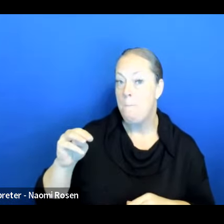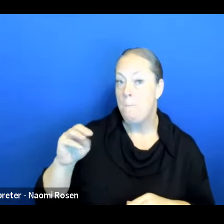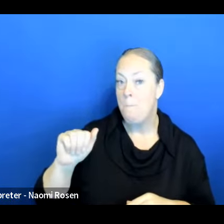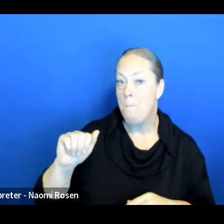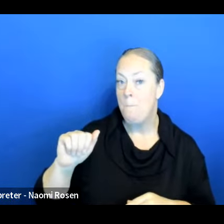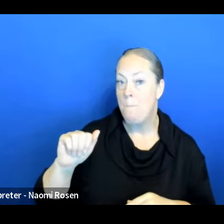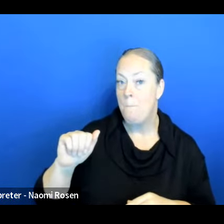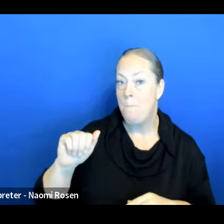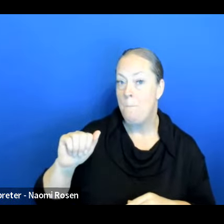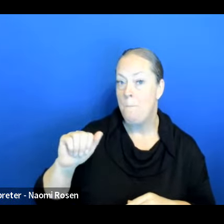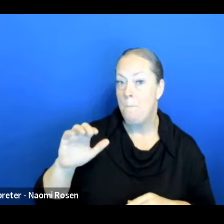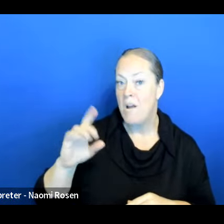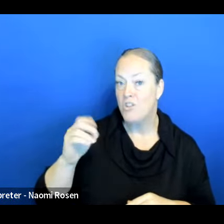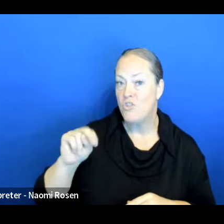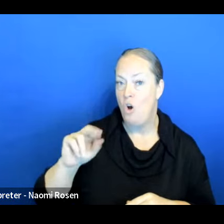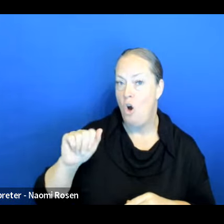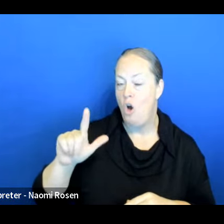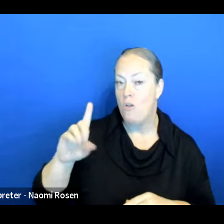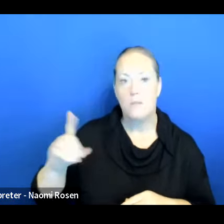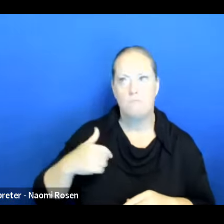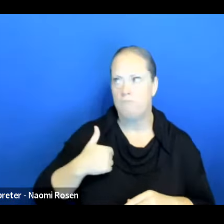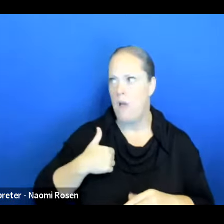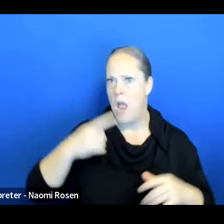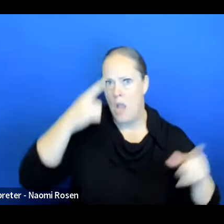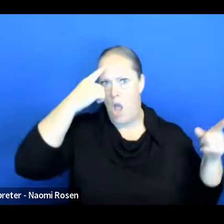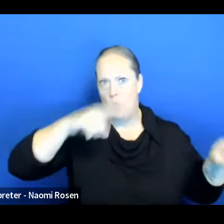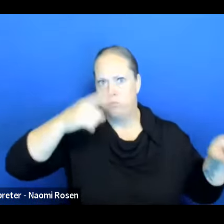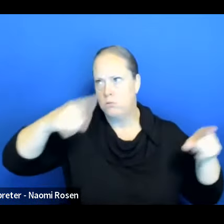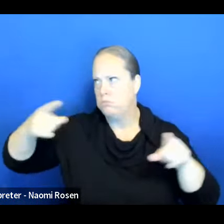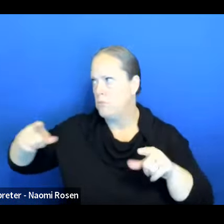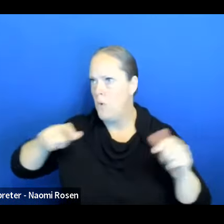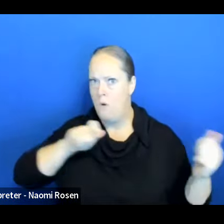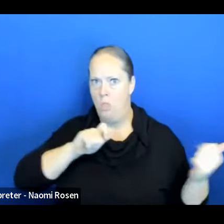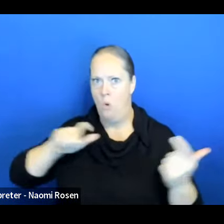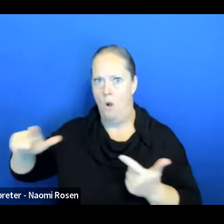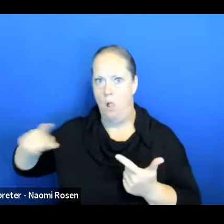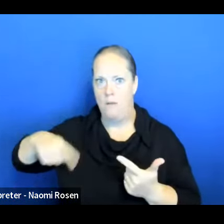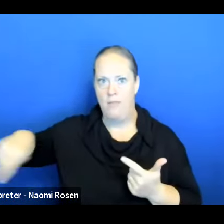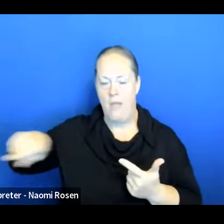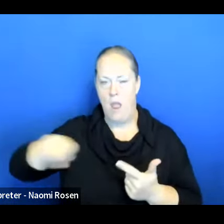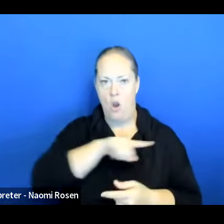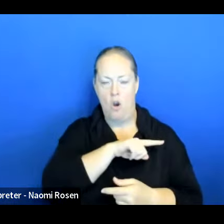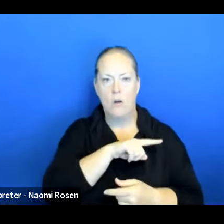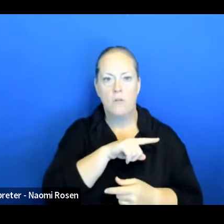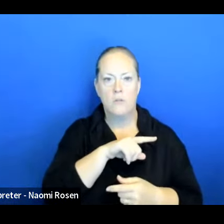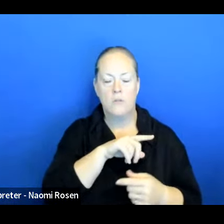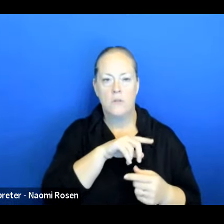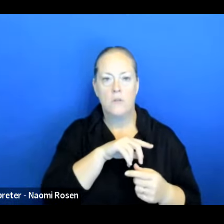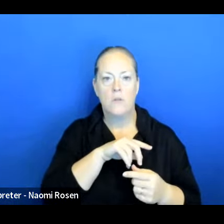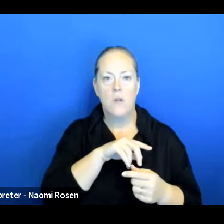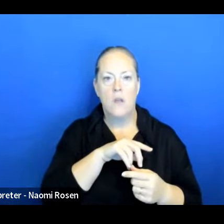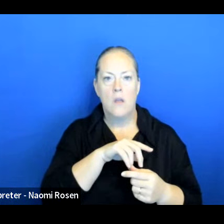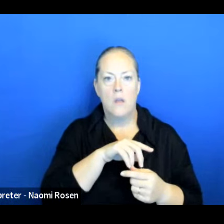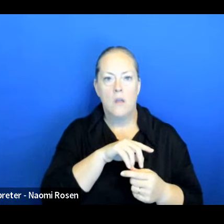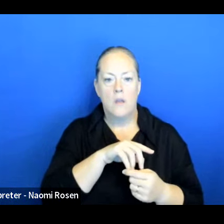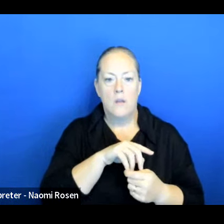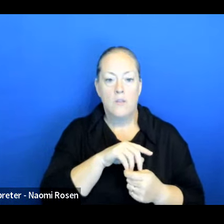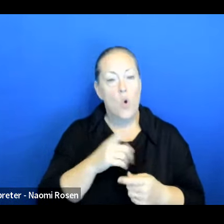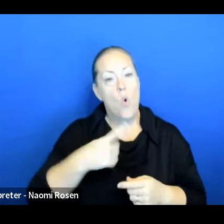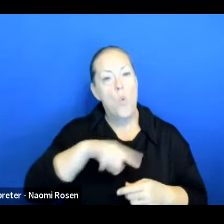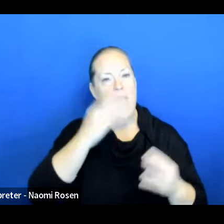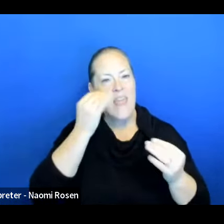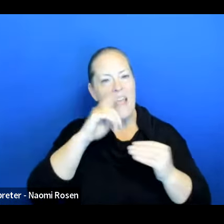definitely echo the sentiments of my panelists. I think overall, we have to think of as simple as a logic model.